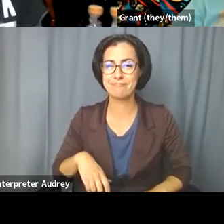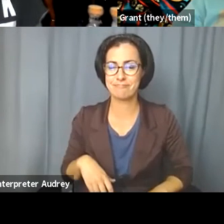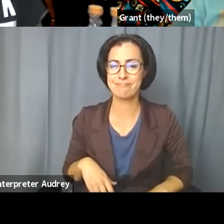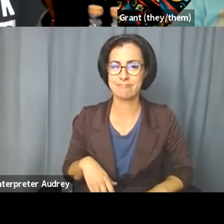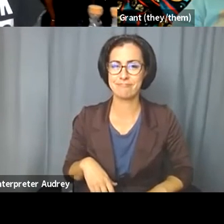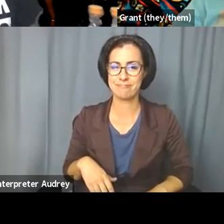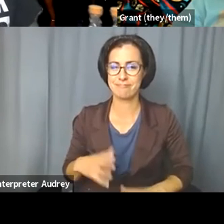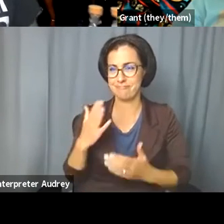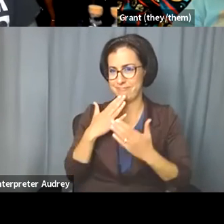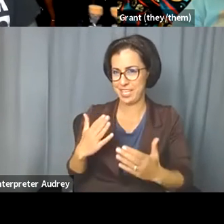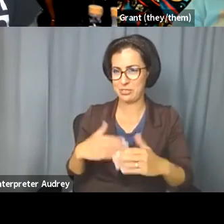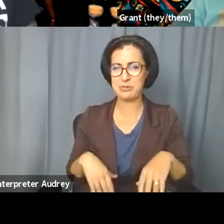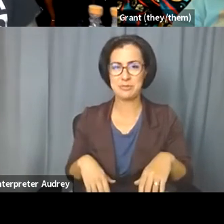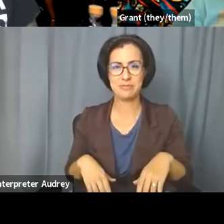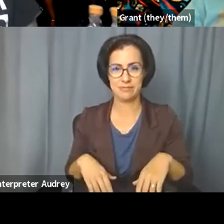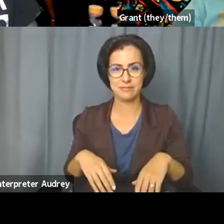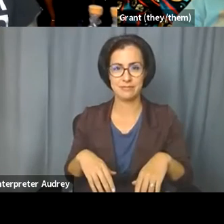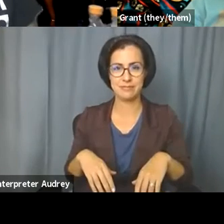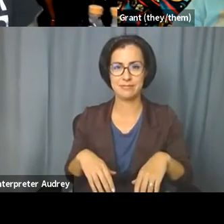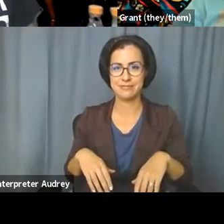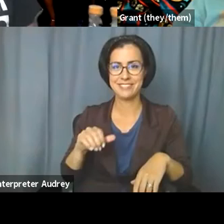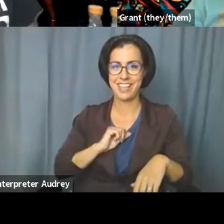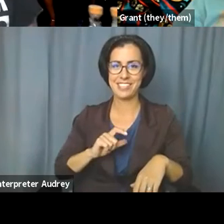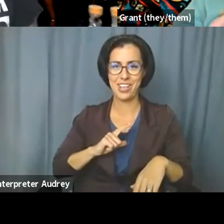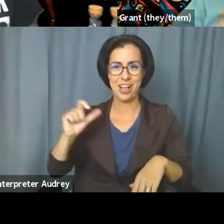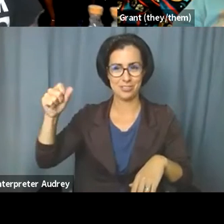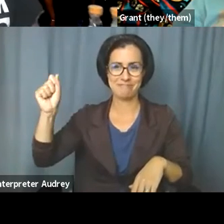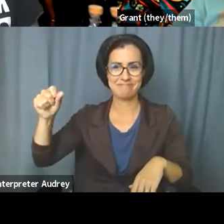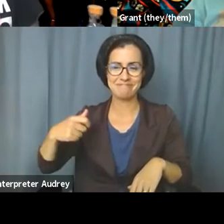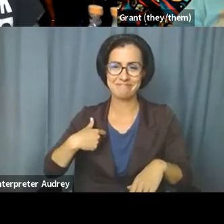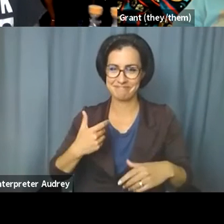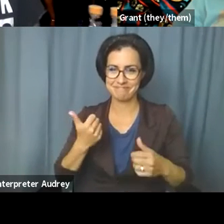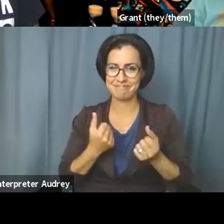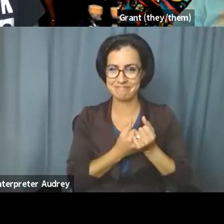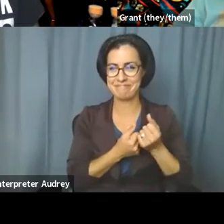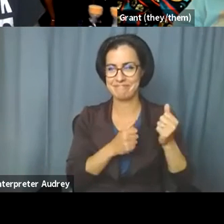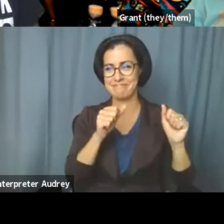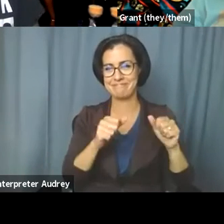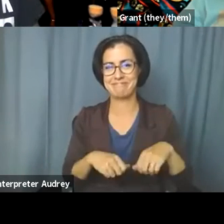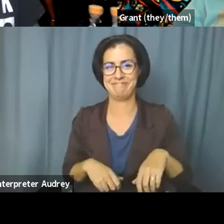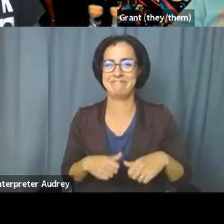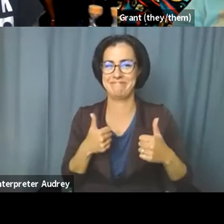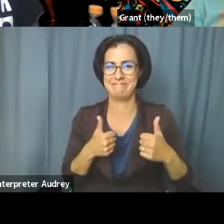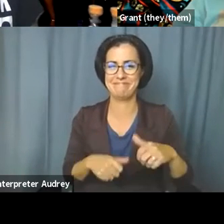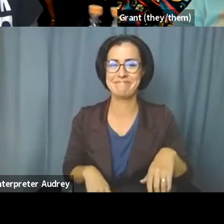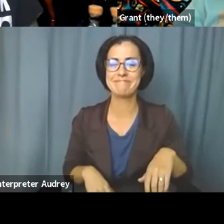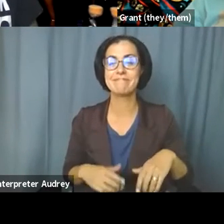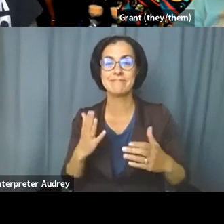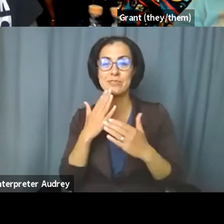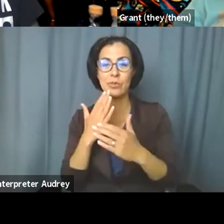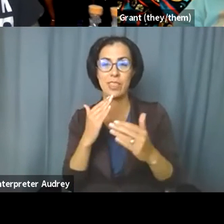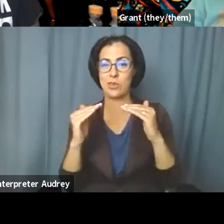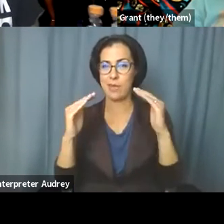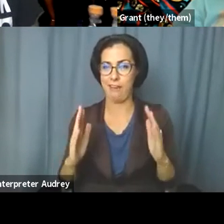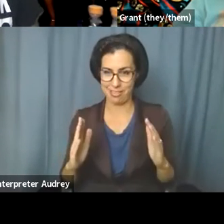So thank you. And I just saw Audrey do a hand signal that said, yes, you got this. All right. Thank you, my colleagues, that those pieces